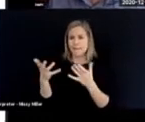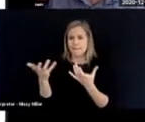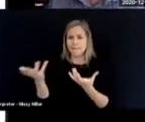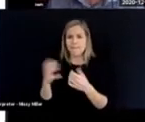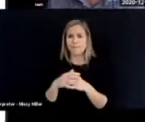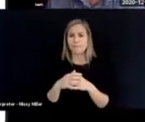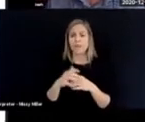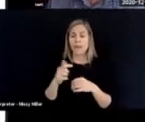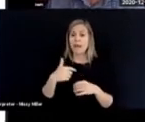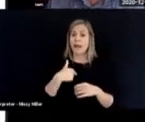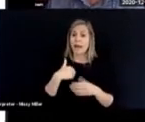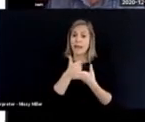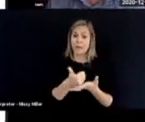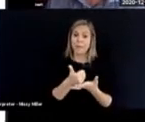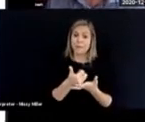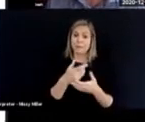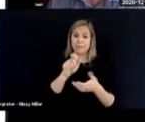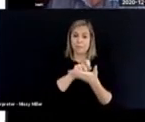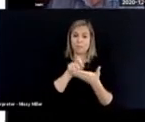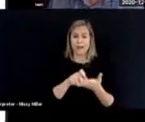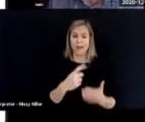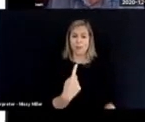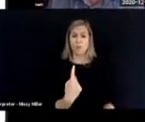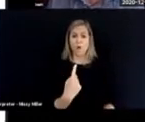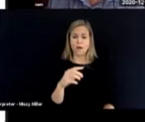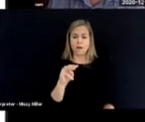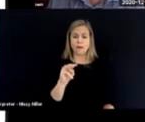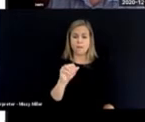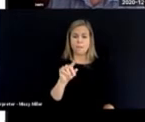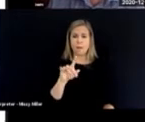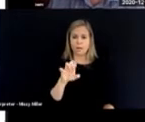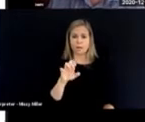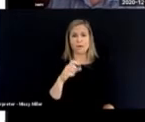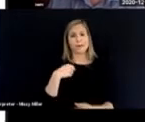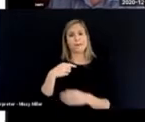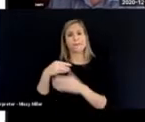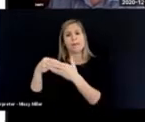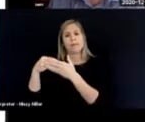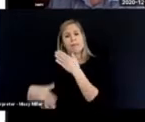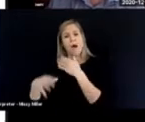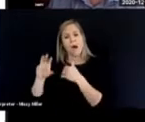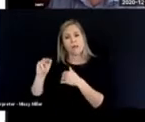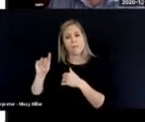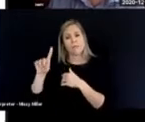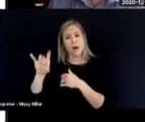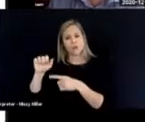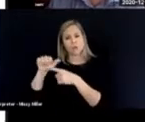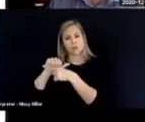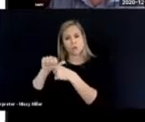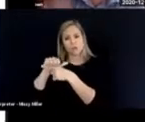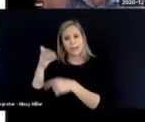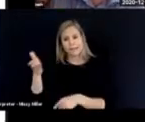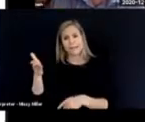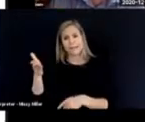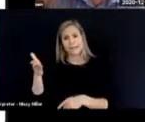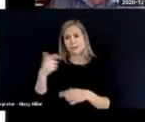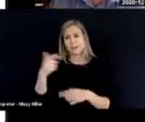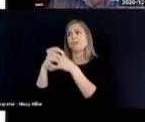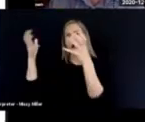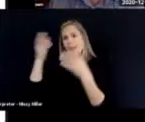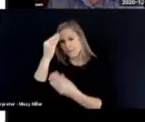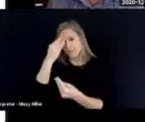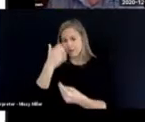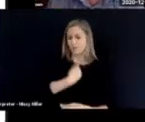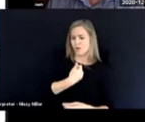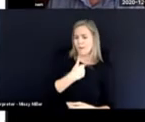one of the modules, but there are lots of modules. And I occasionally go there to dig out information and to get ideas